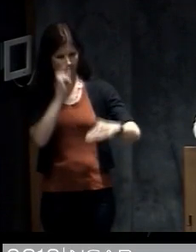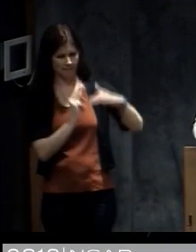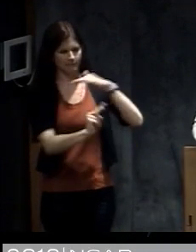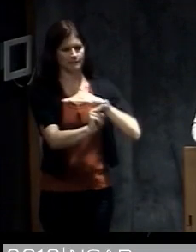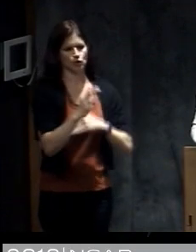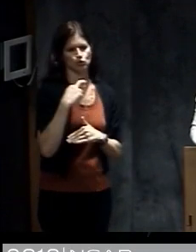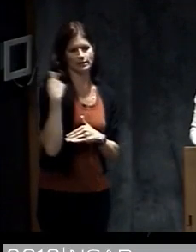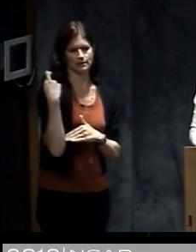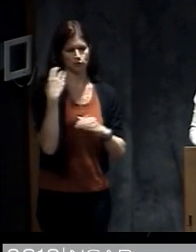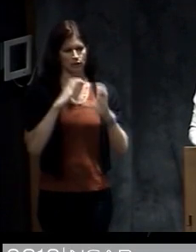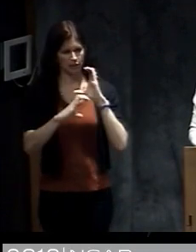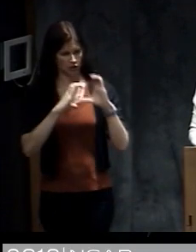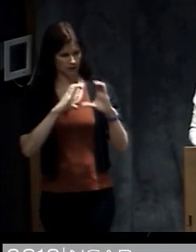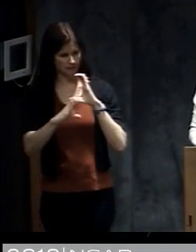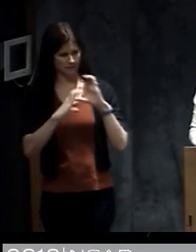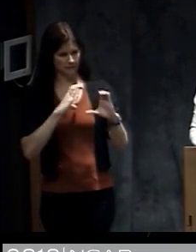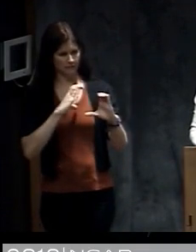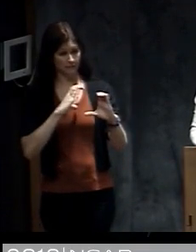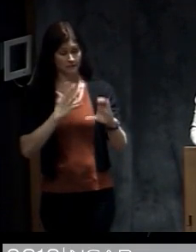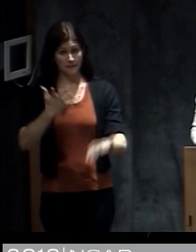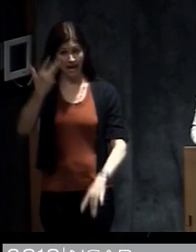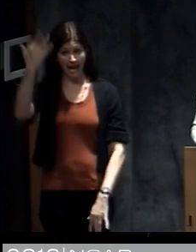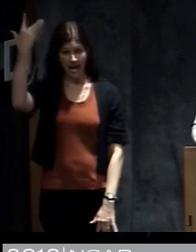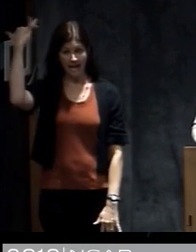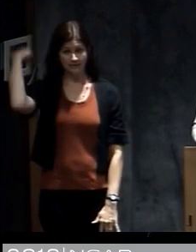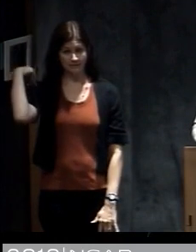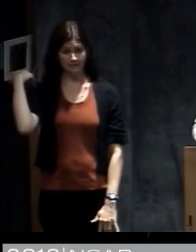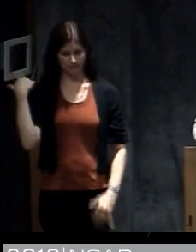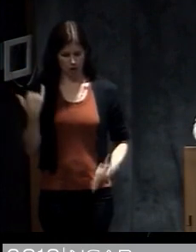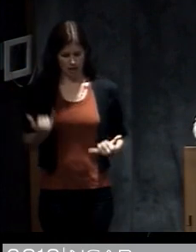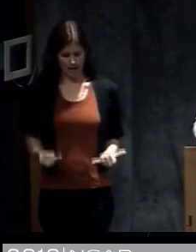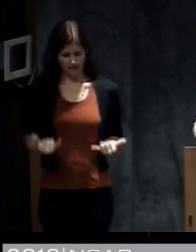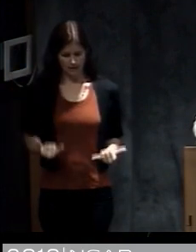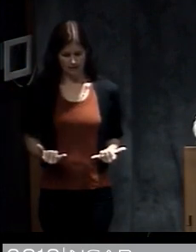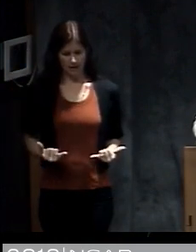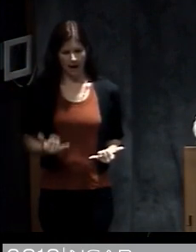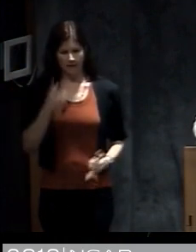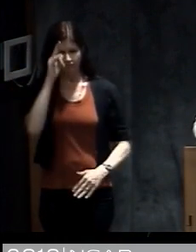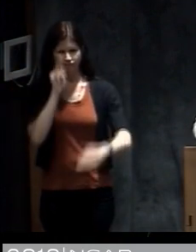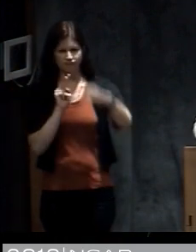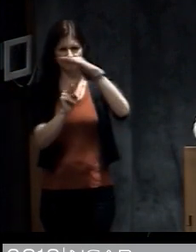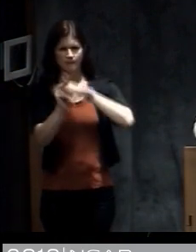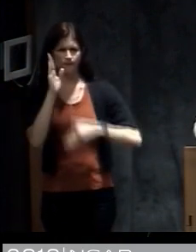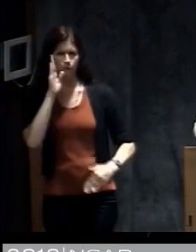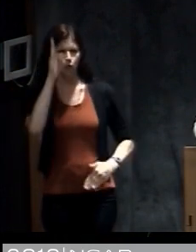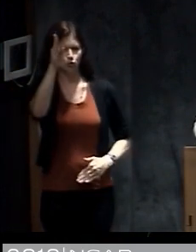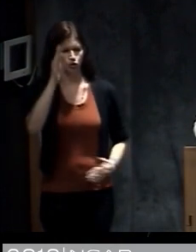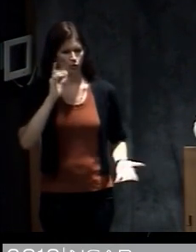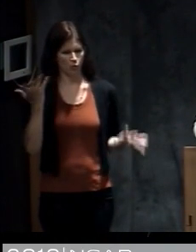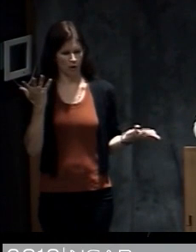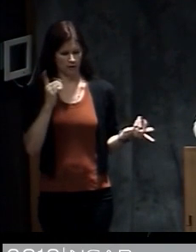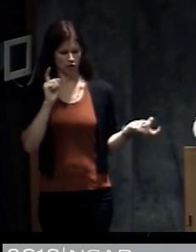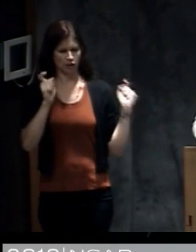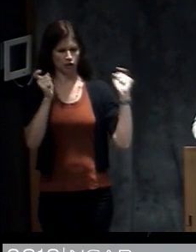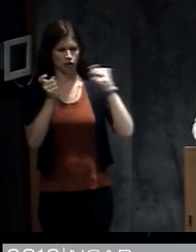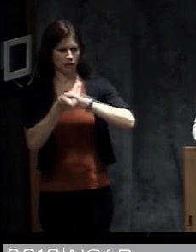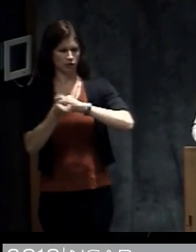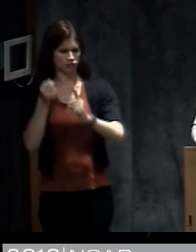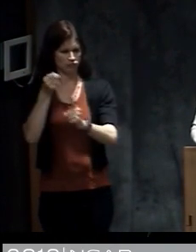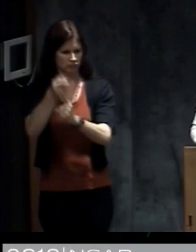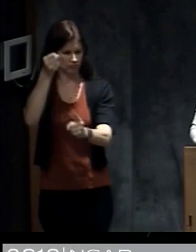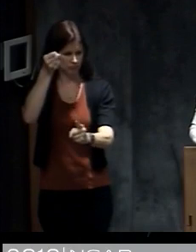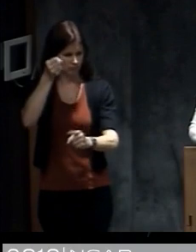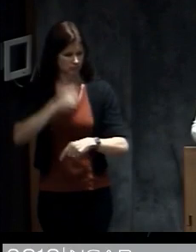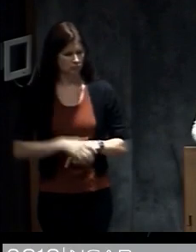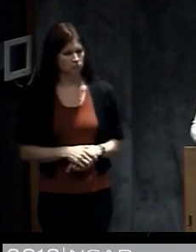and I'll be talking about the past and the present and then looking into the future about where some of the changes are happening today. So before